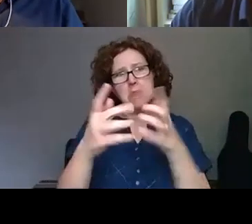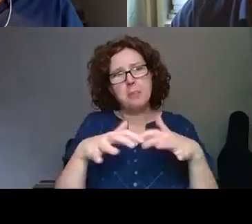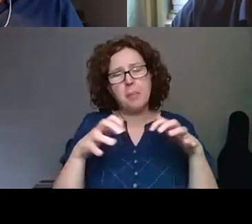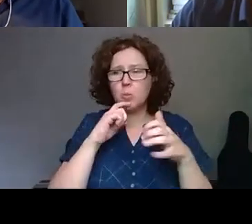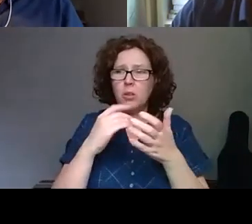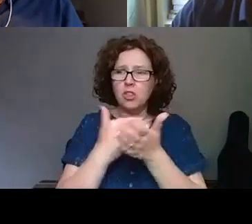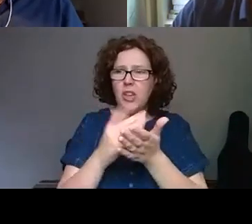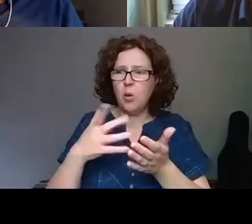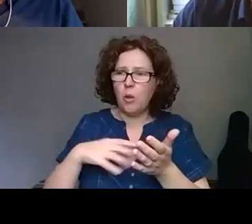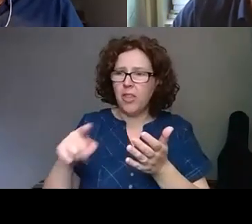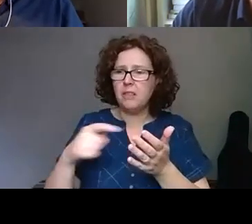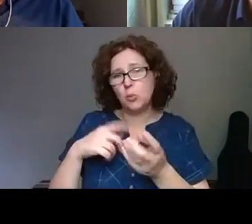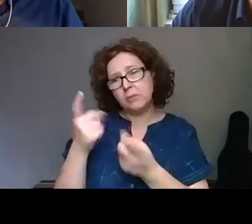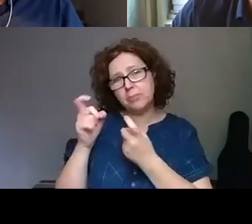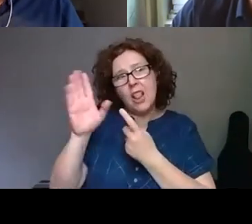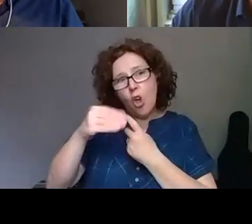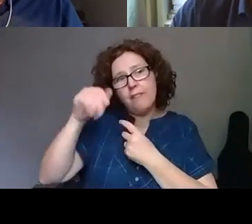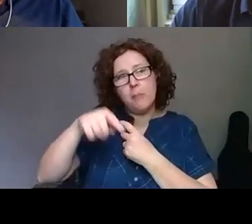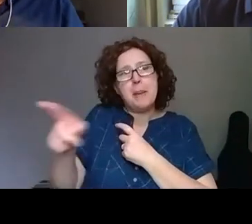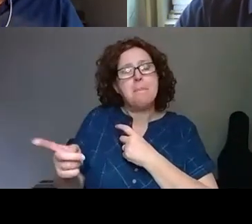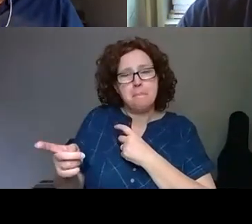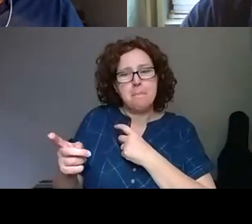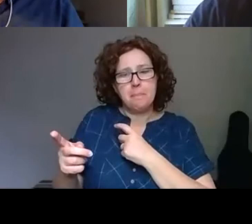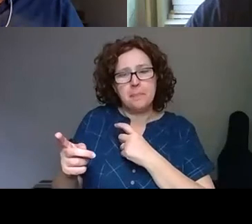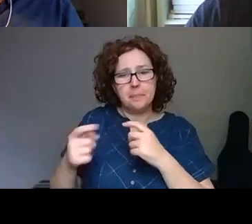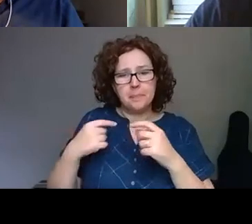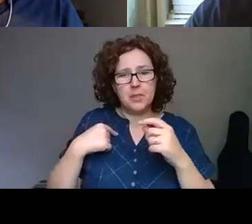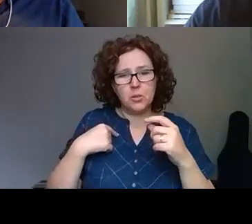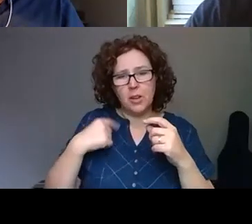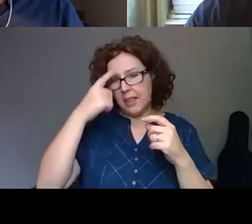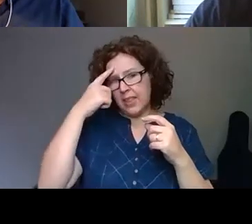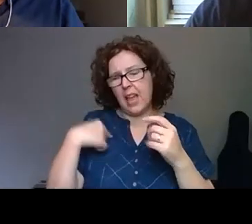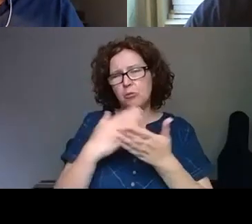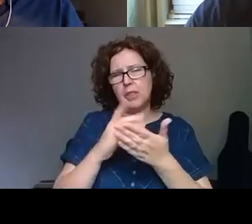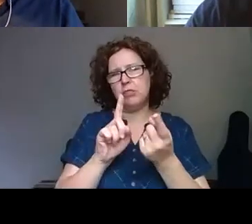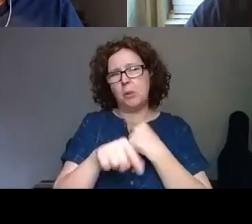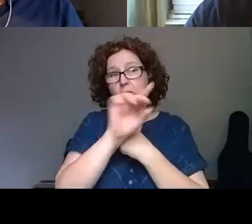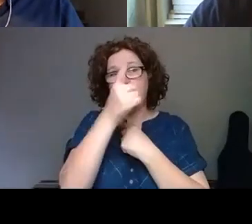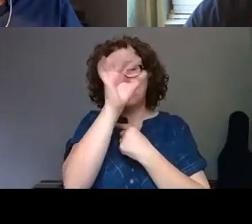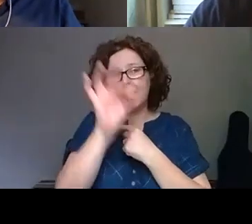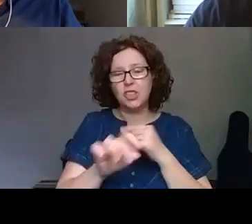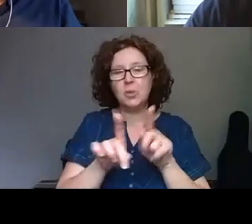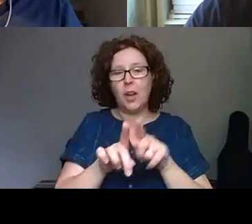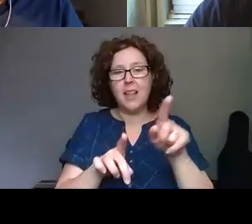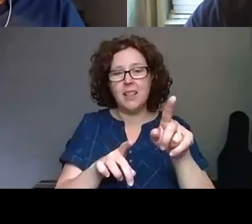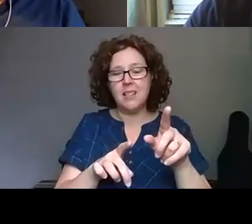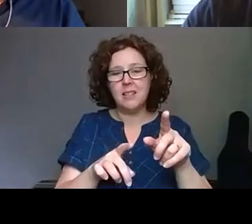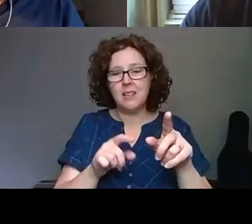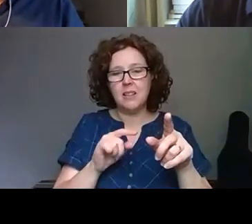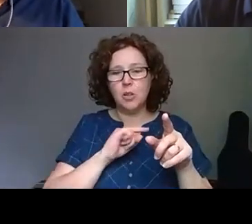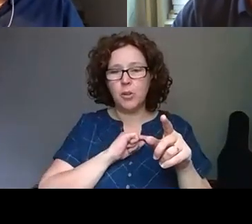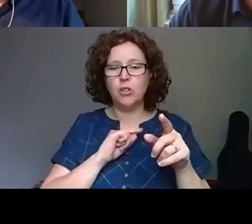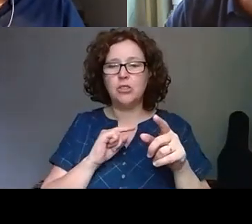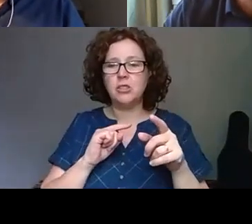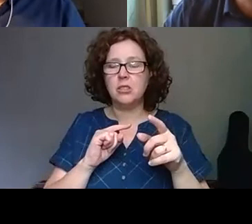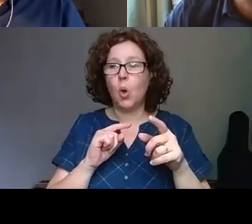what should we learn from them. I think I'm kind of responding to the first question as well. How people or content